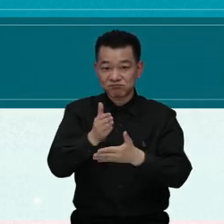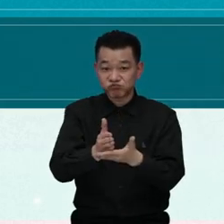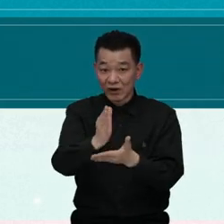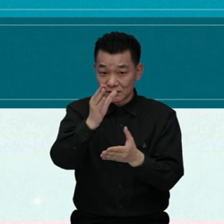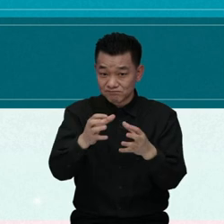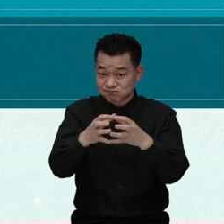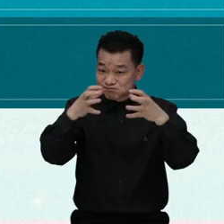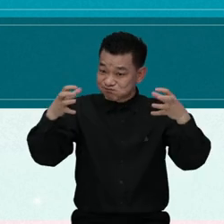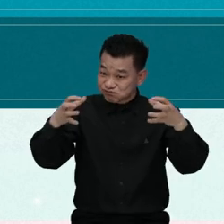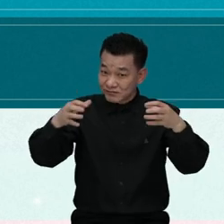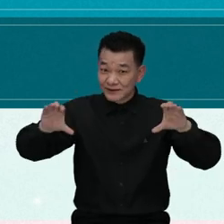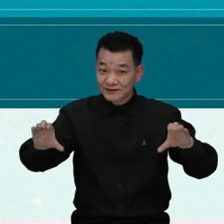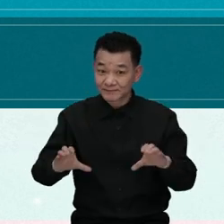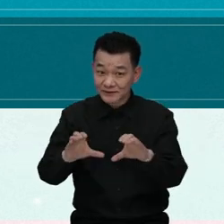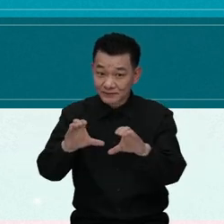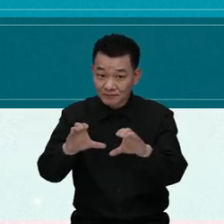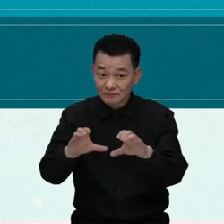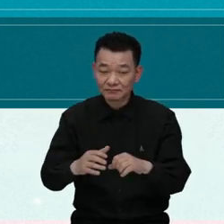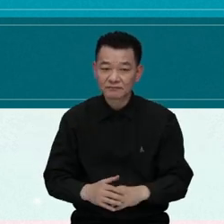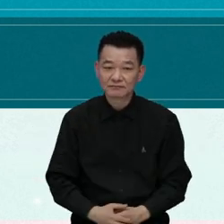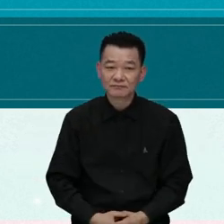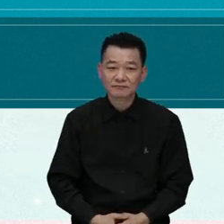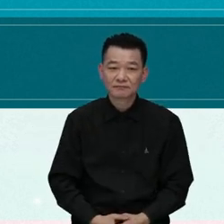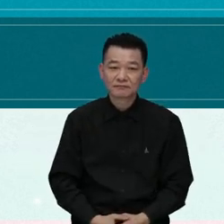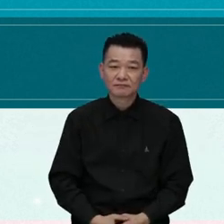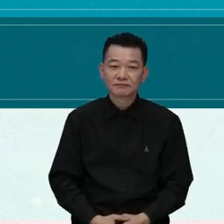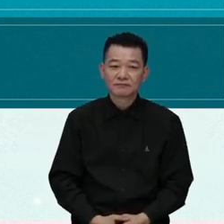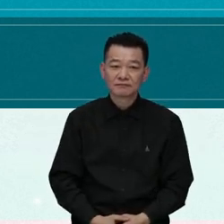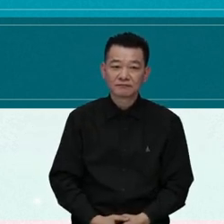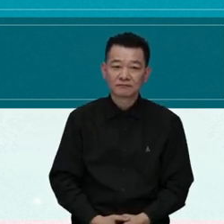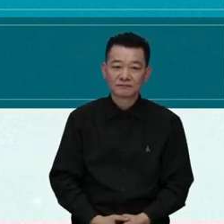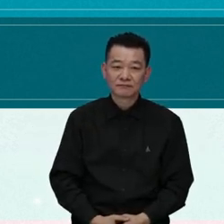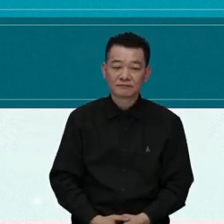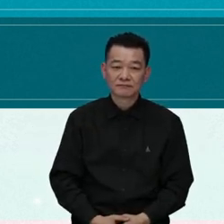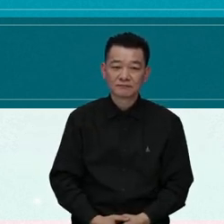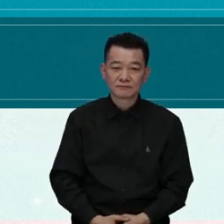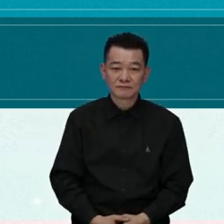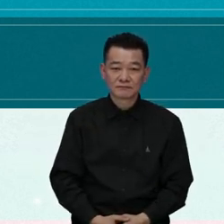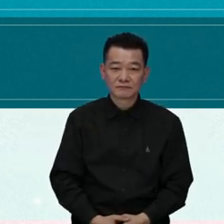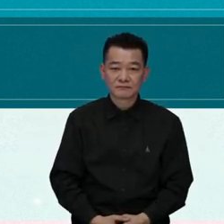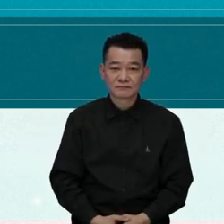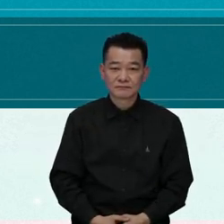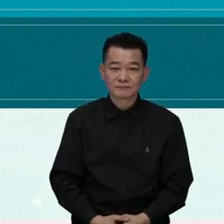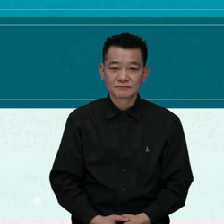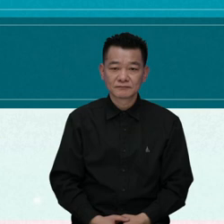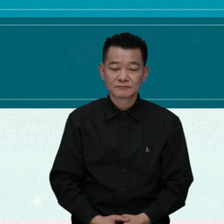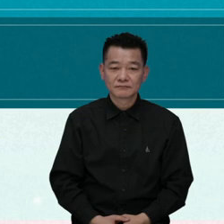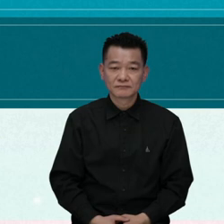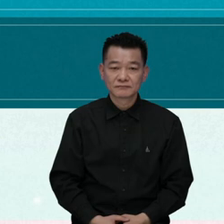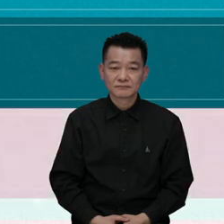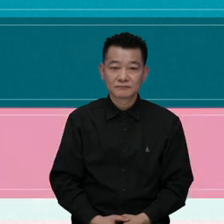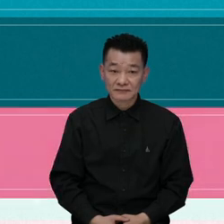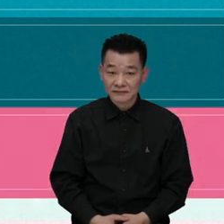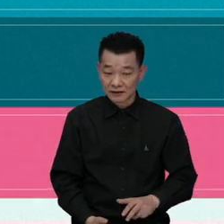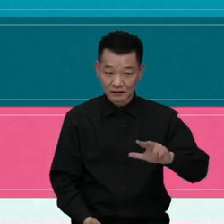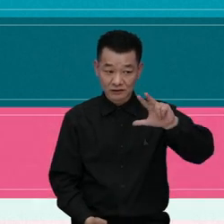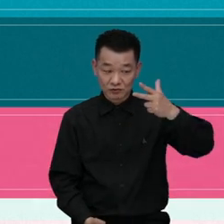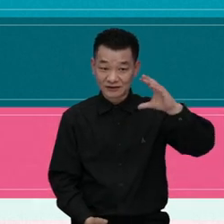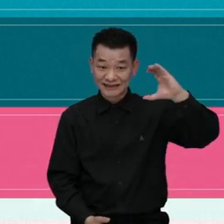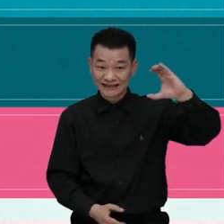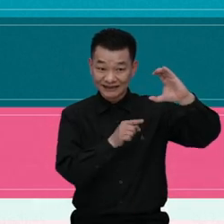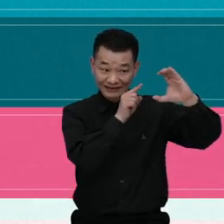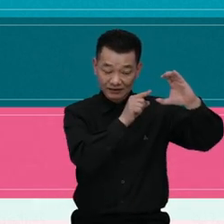an attitude that was agreed internationally for the enhancement and fulfillment of rights of persons with disabilities. C.